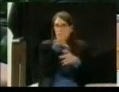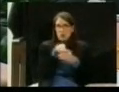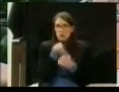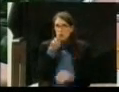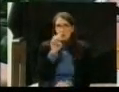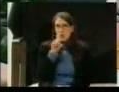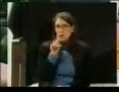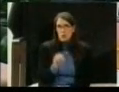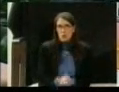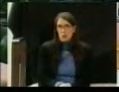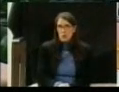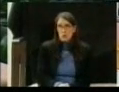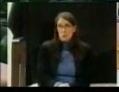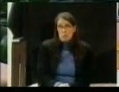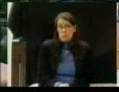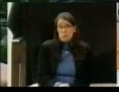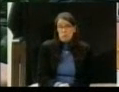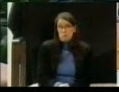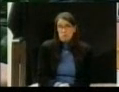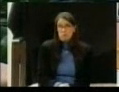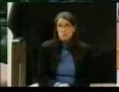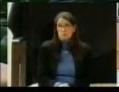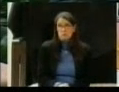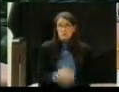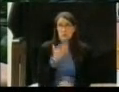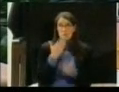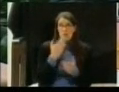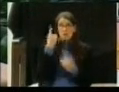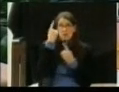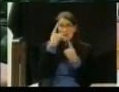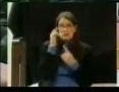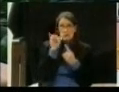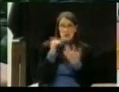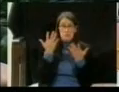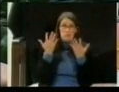I mean it's certainly worth a thought, and I would think it would be worth an attempt.